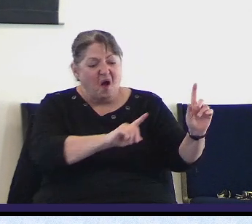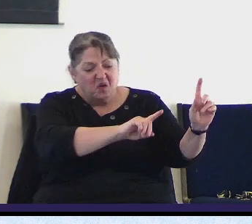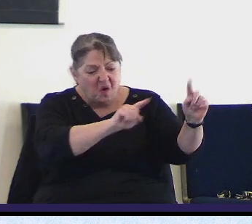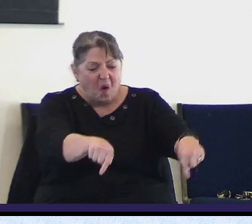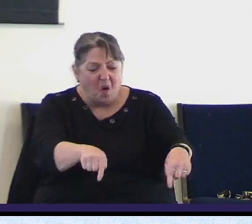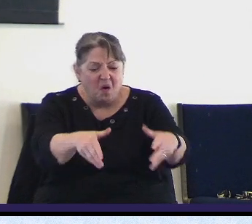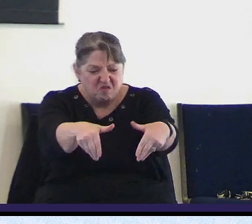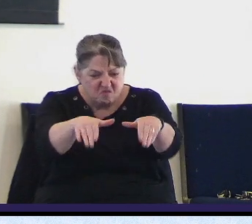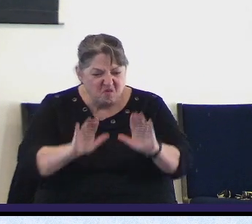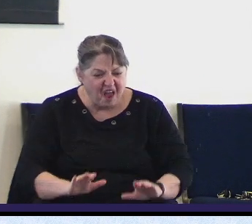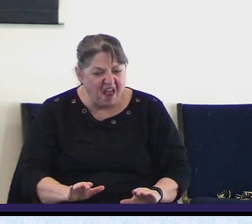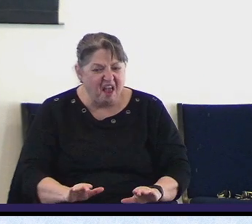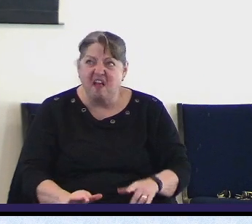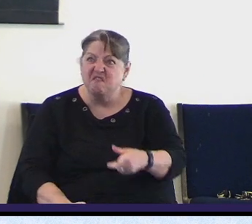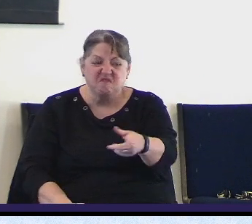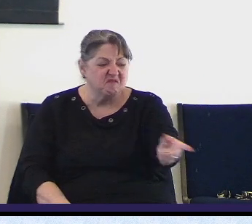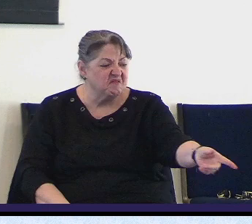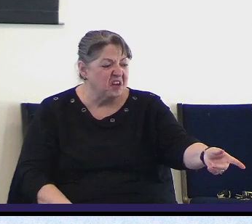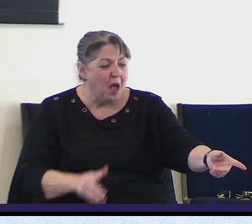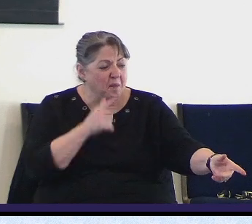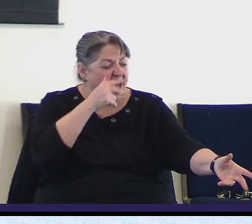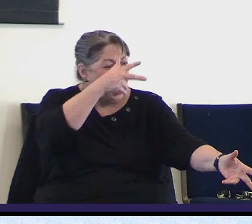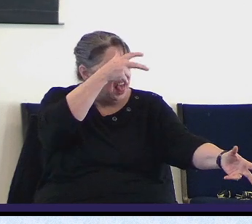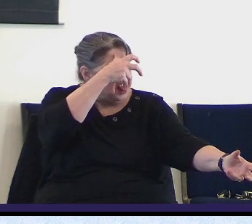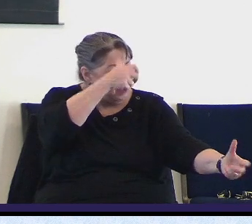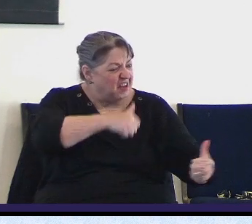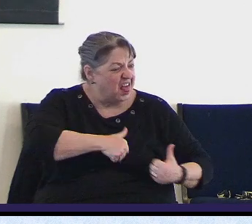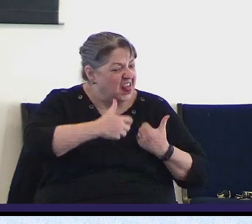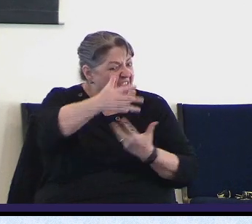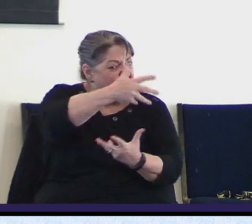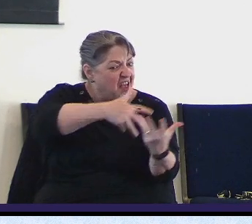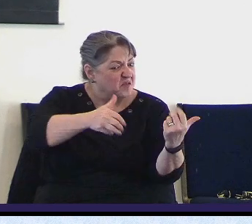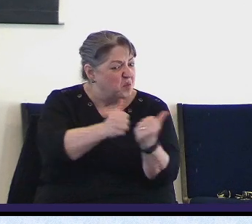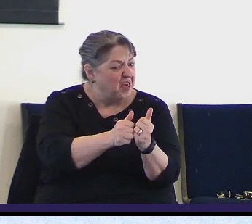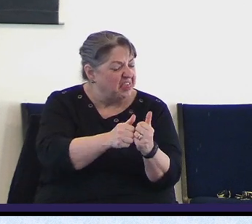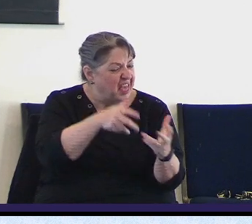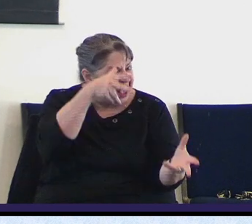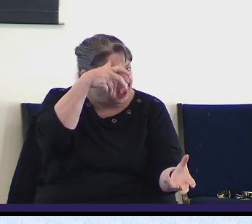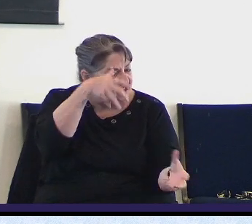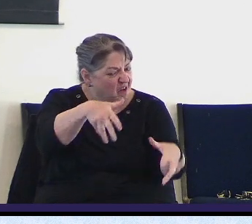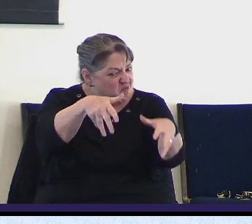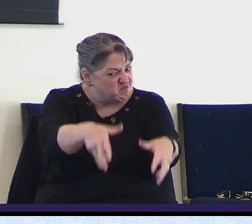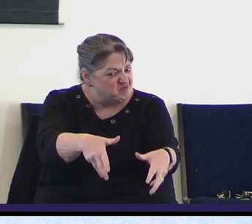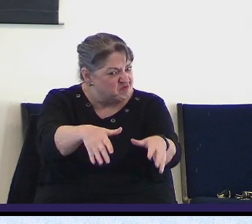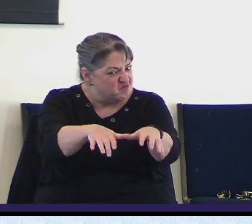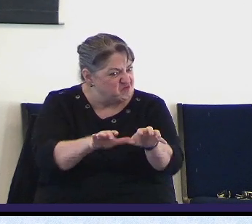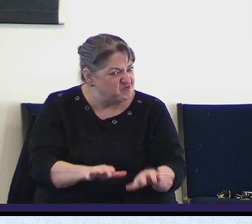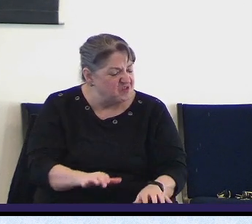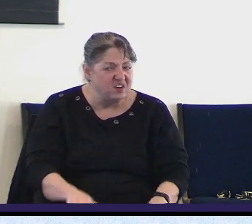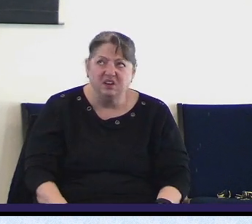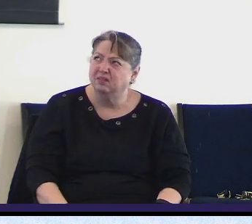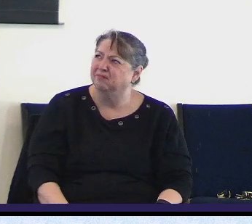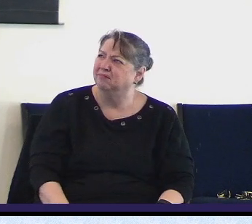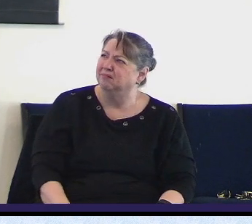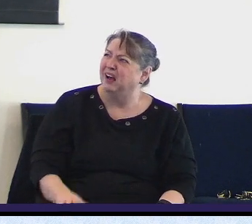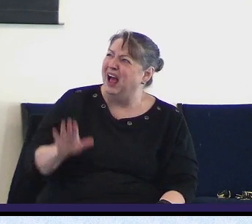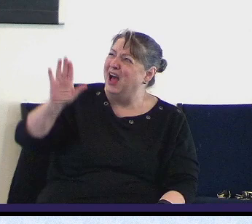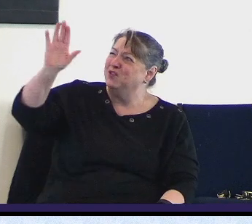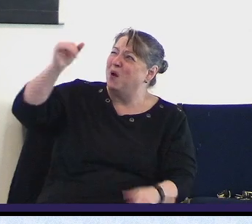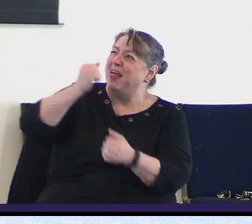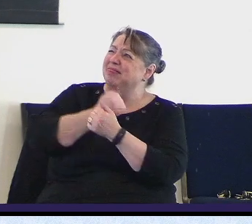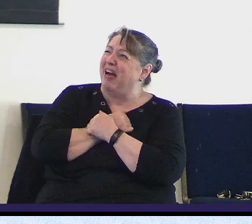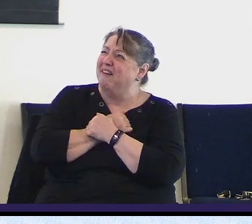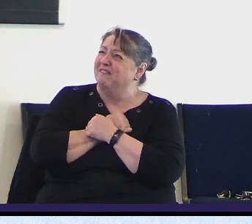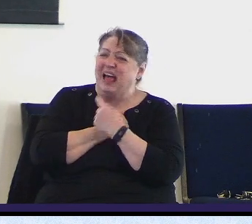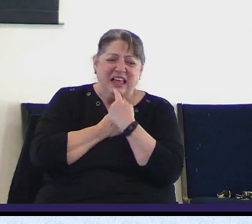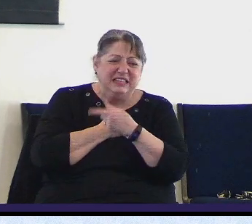dead for evil finds lodging among them Psalm 143 12 in your unfailing love silence my